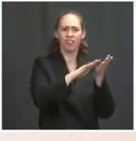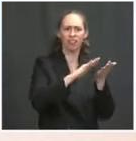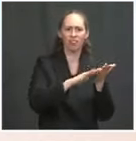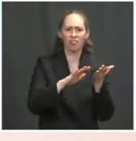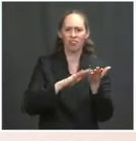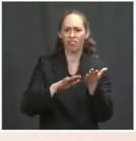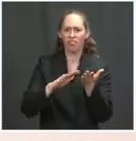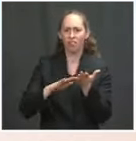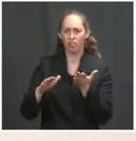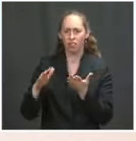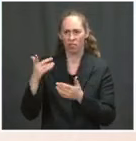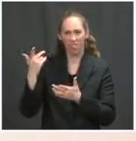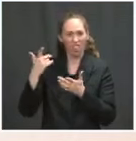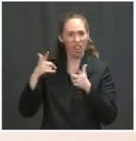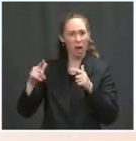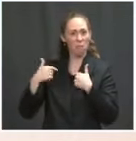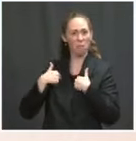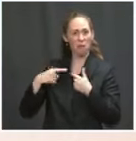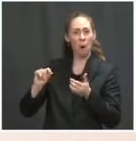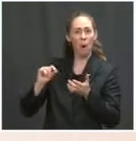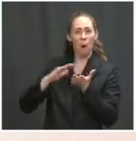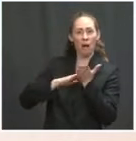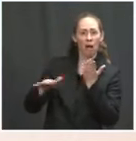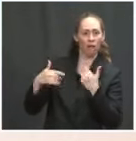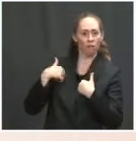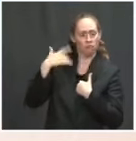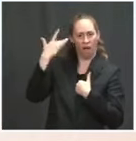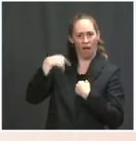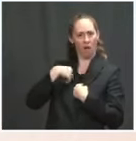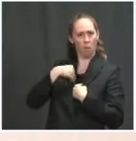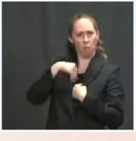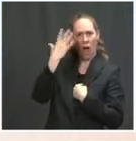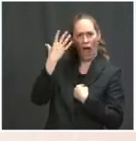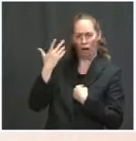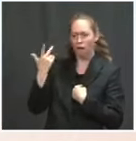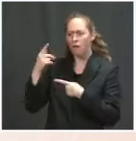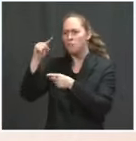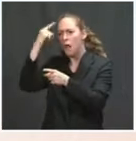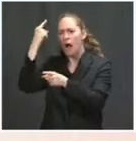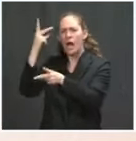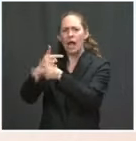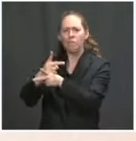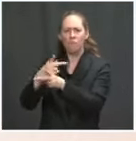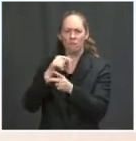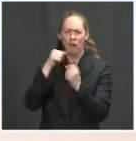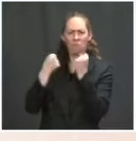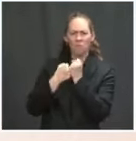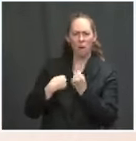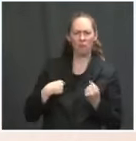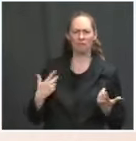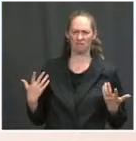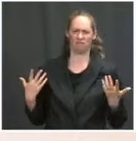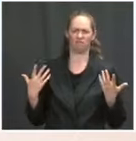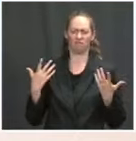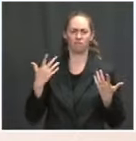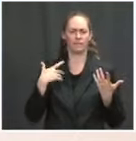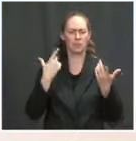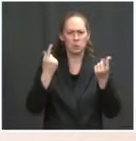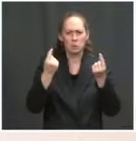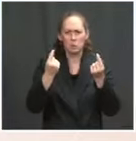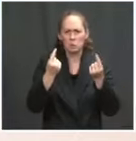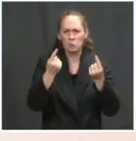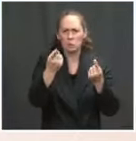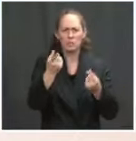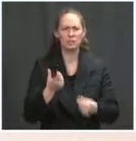Your reaction to that lawsuit, and do you stand by the program's structure? It's a great question. I appreciate it. I think I have to take you